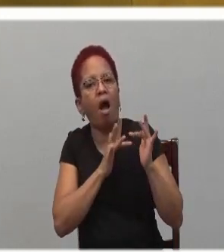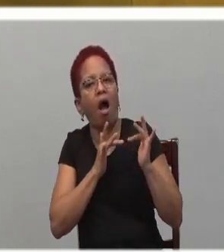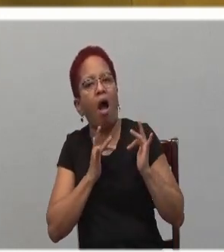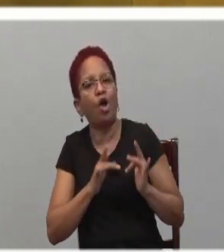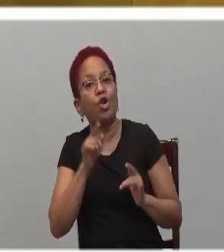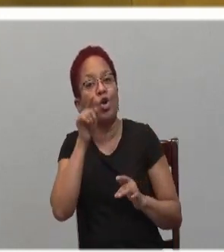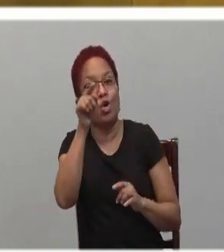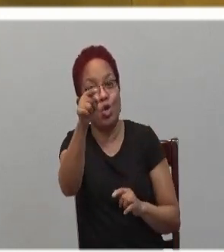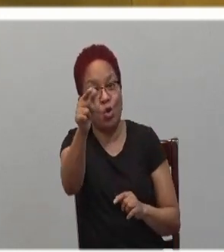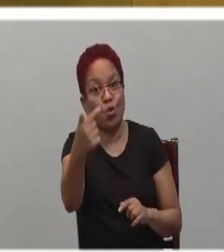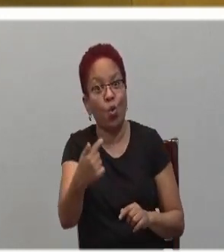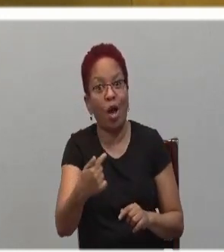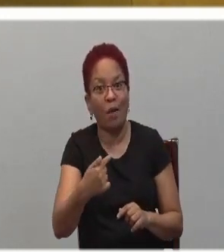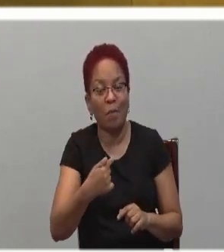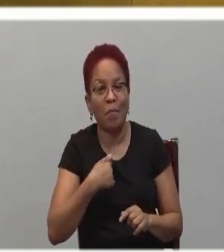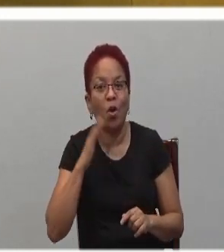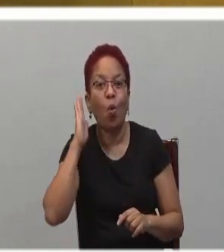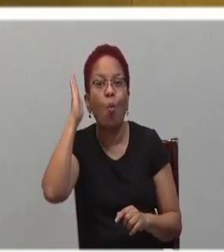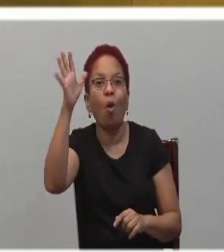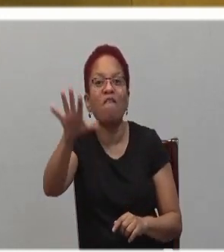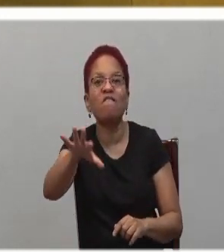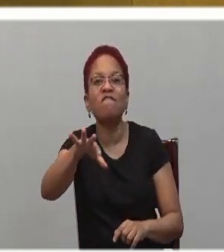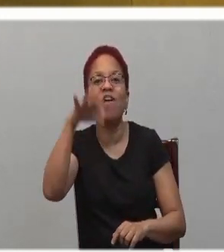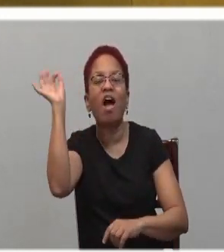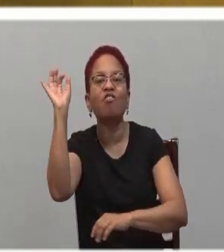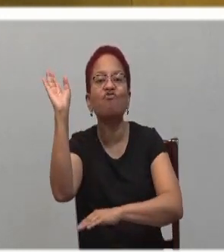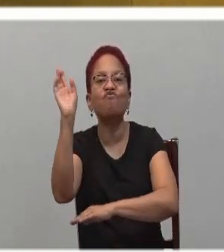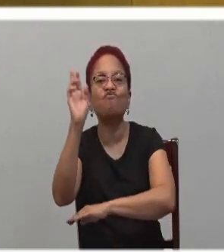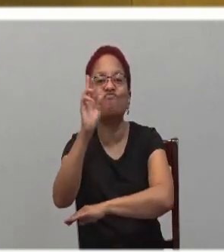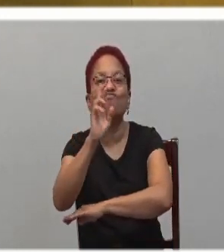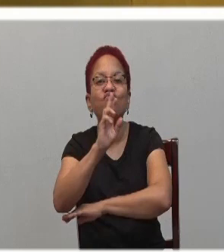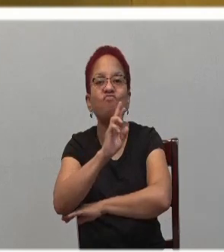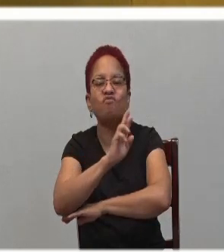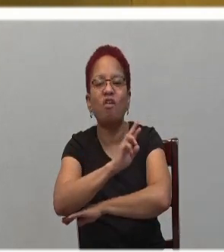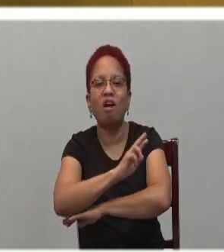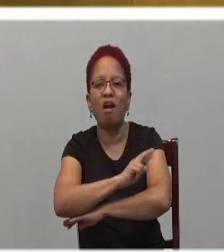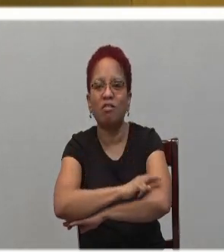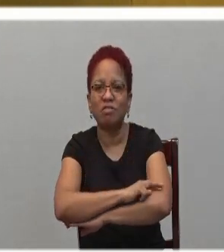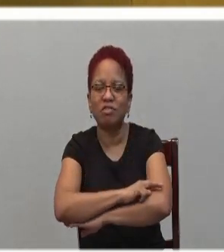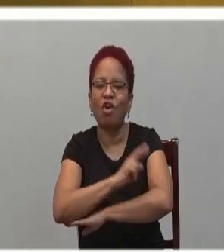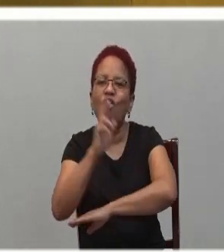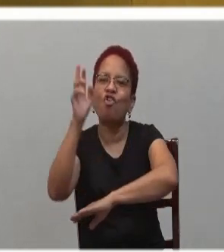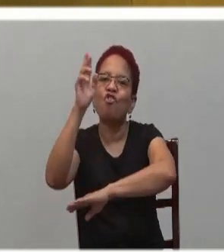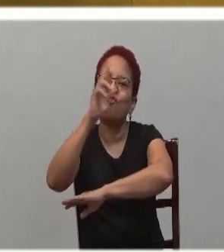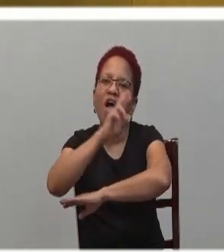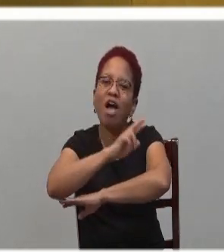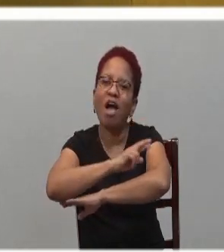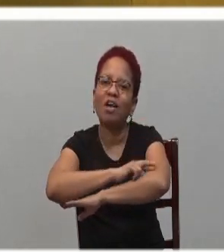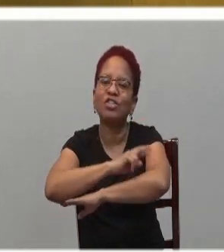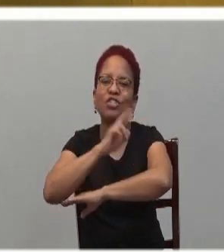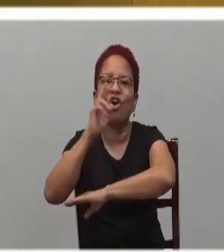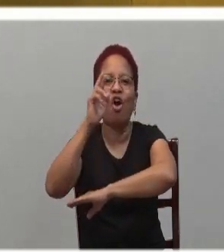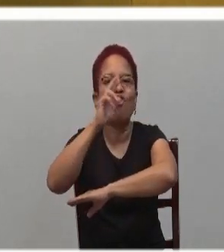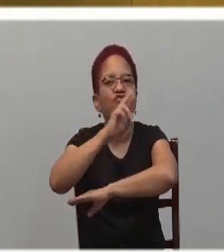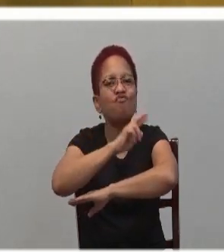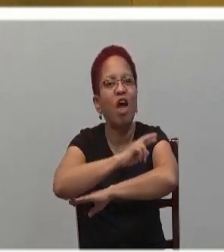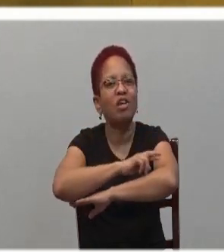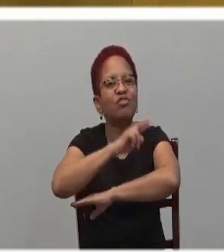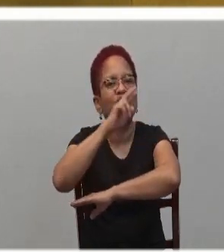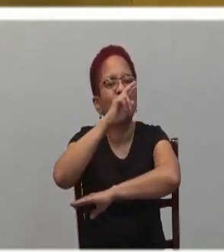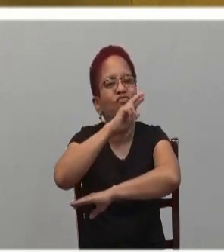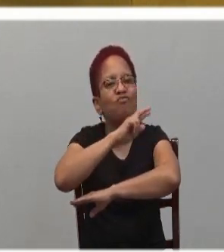you and I will find rest, rest, rest, rest. Amen.